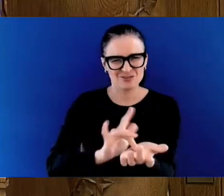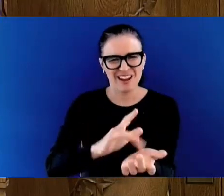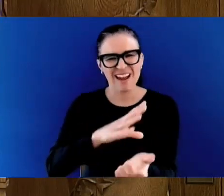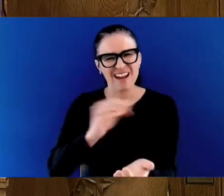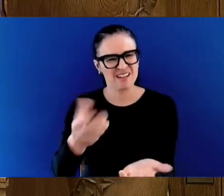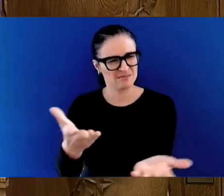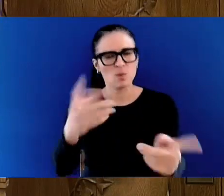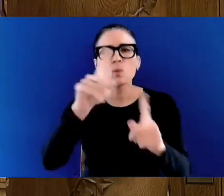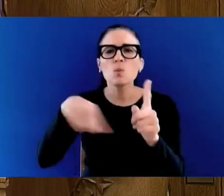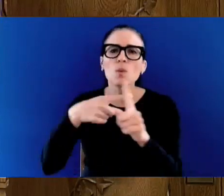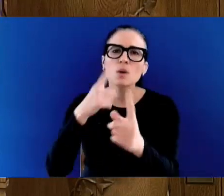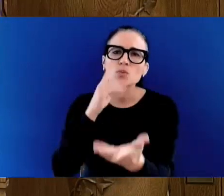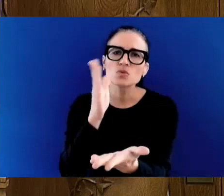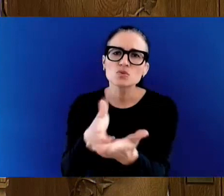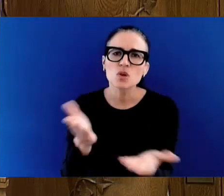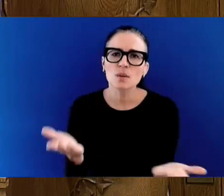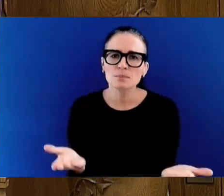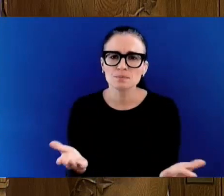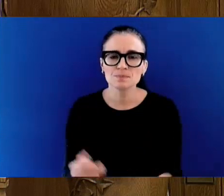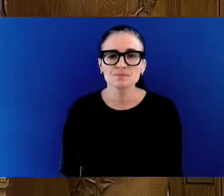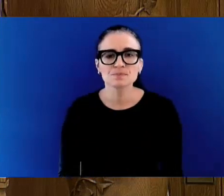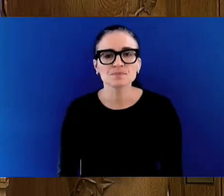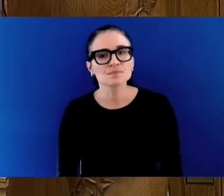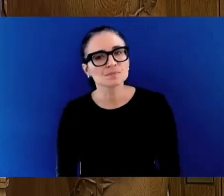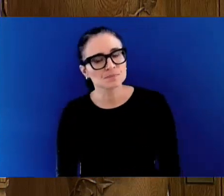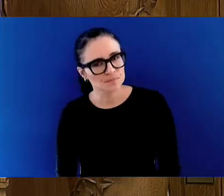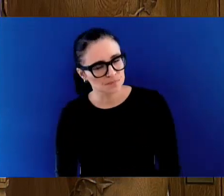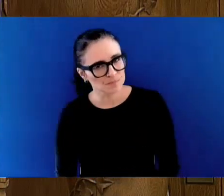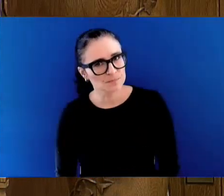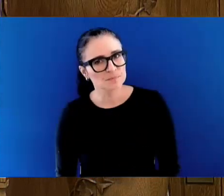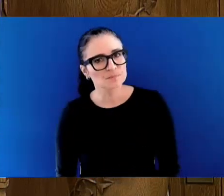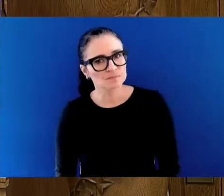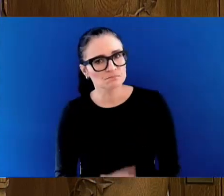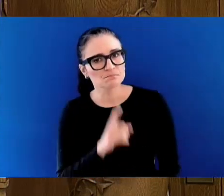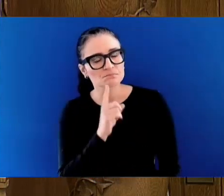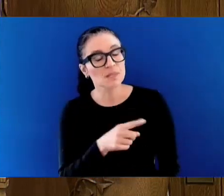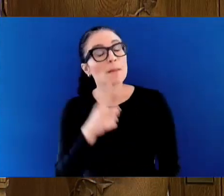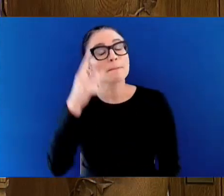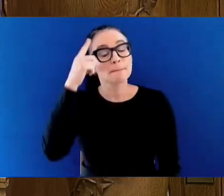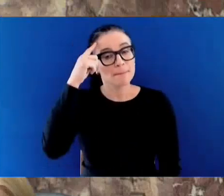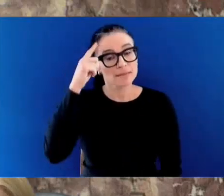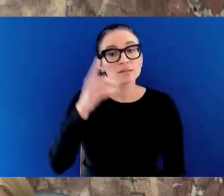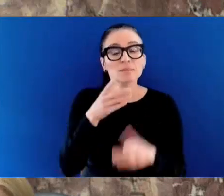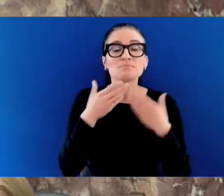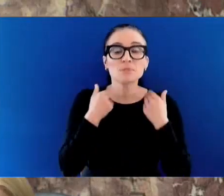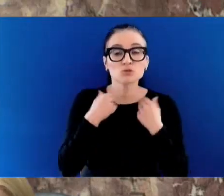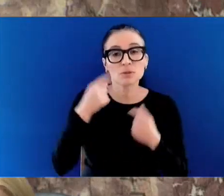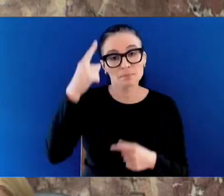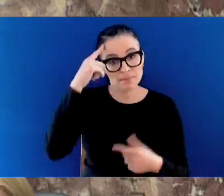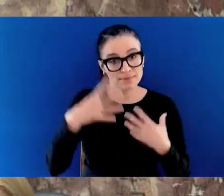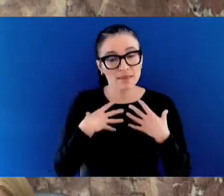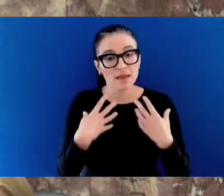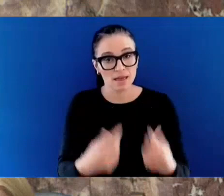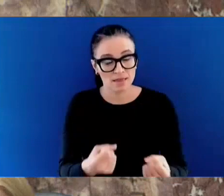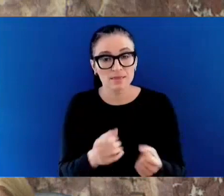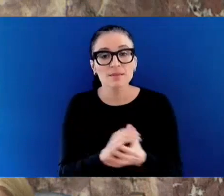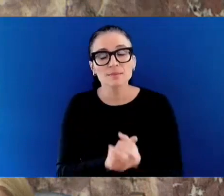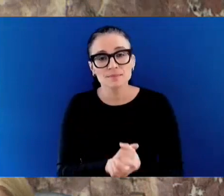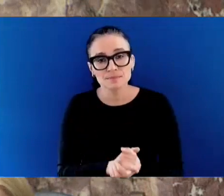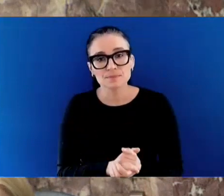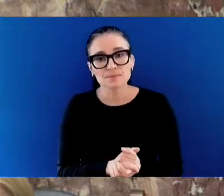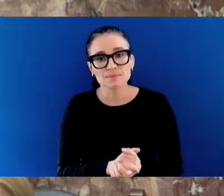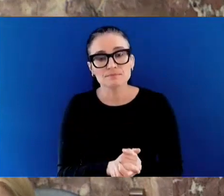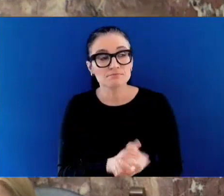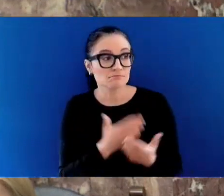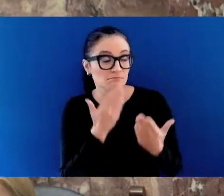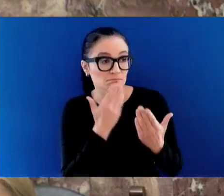Minister of Mental Health and Addictions. Thank you very much, Honourable Speaker, and thank you to the member for the question. I think it's really important that